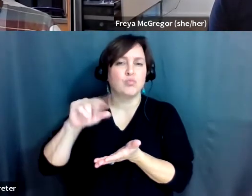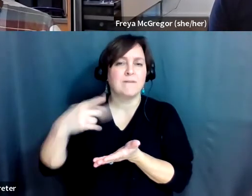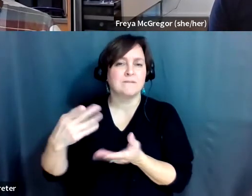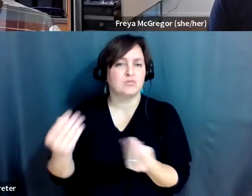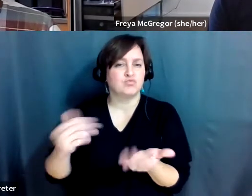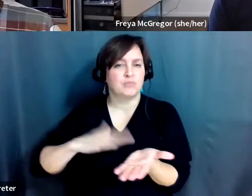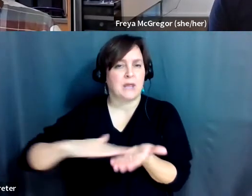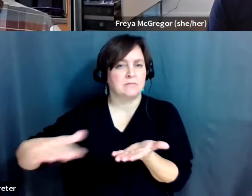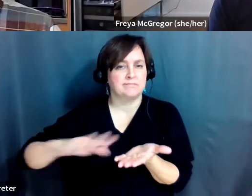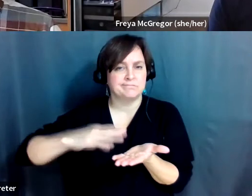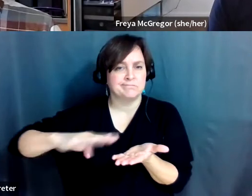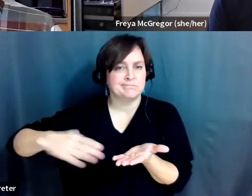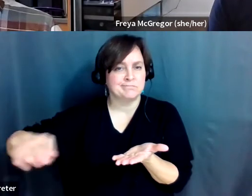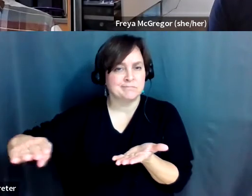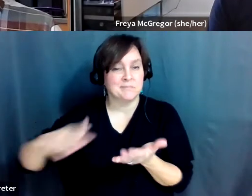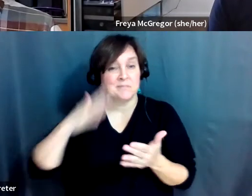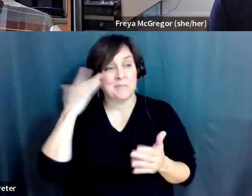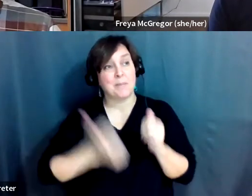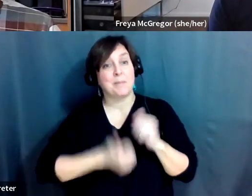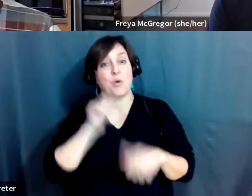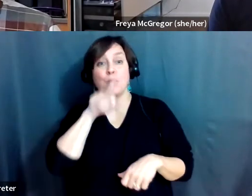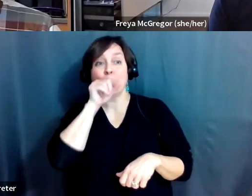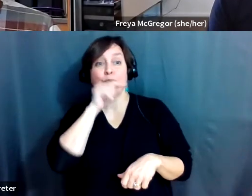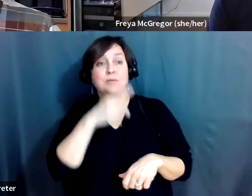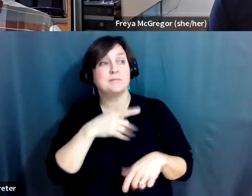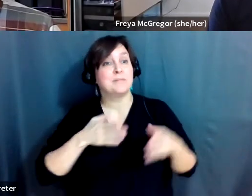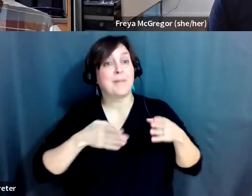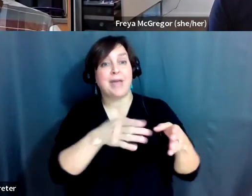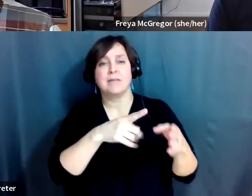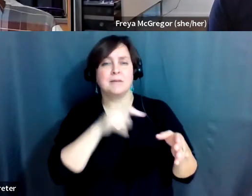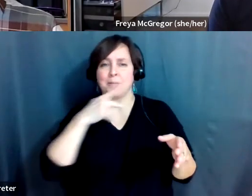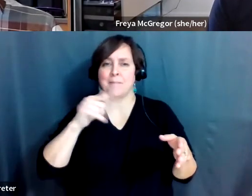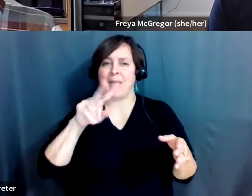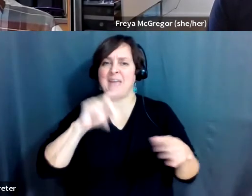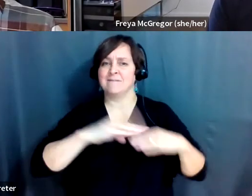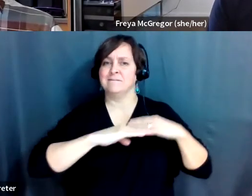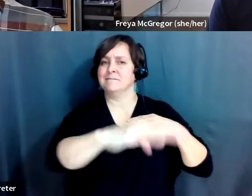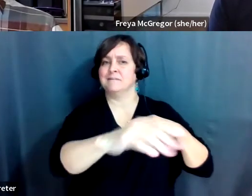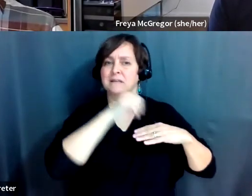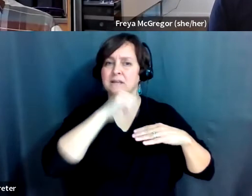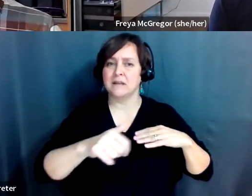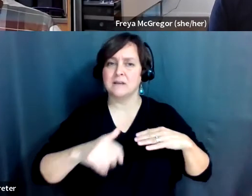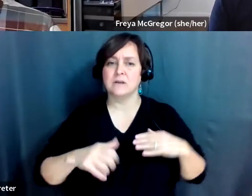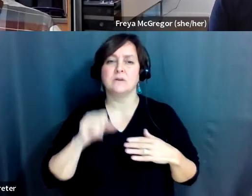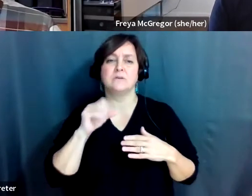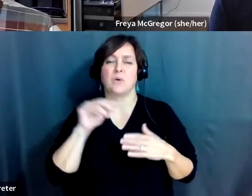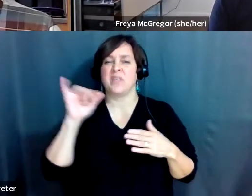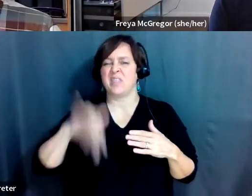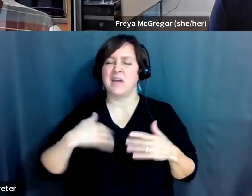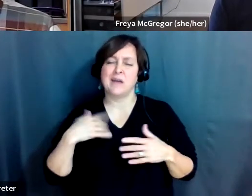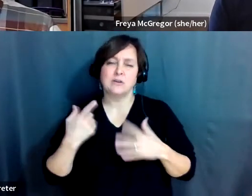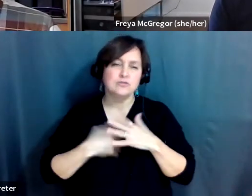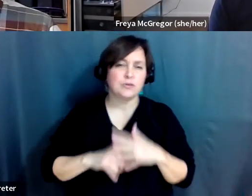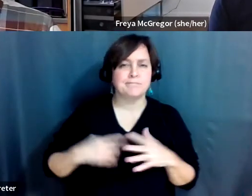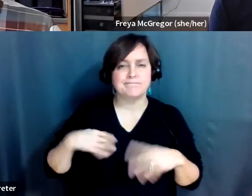And so I considered a chair that was fairly capable, because I thought, well, okay,